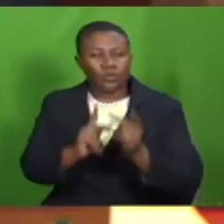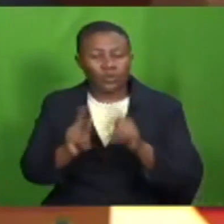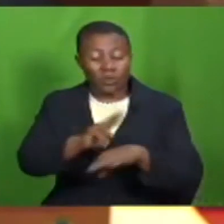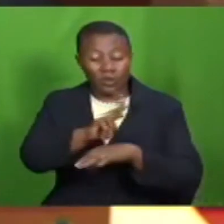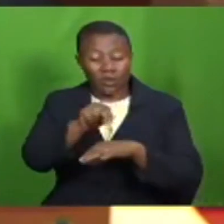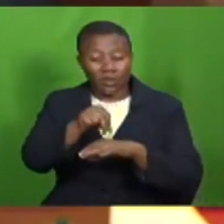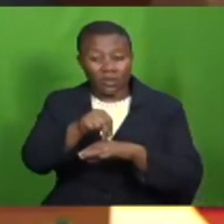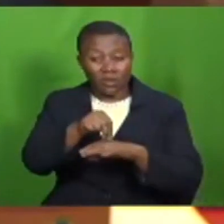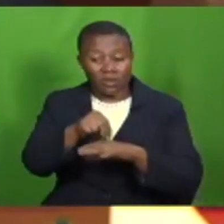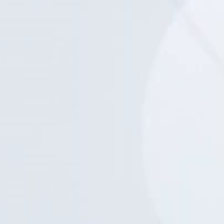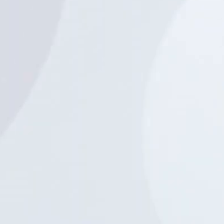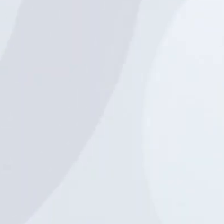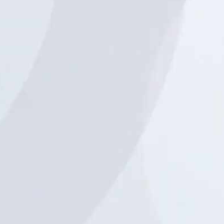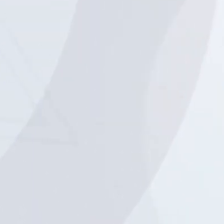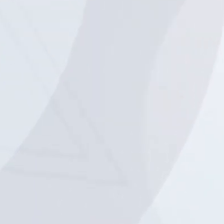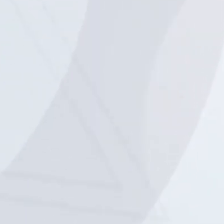National Bapa Stock Company.